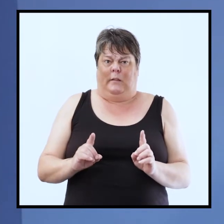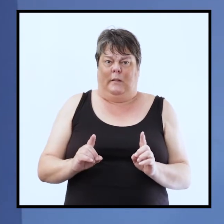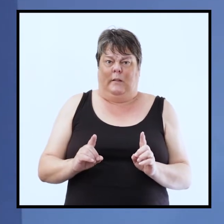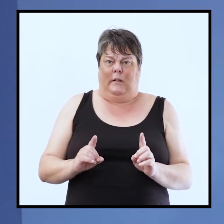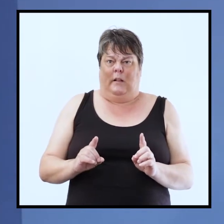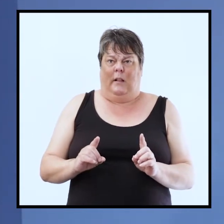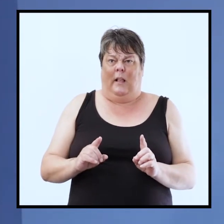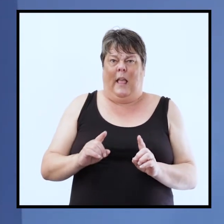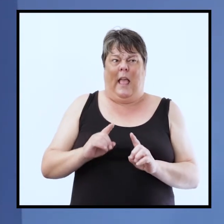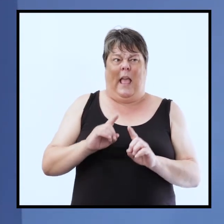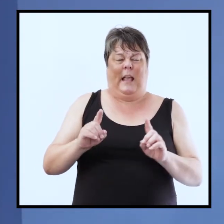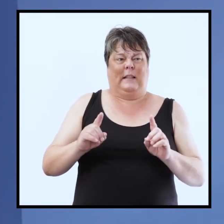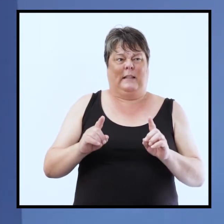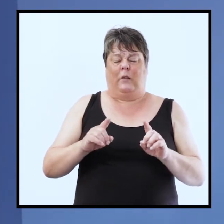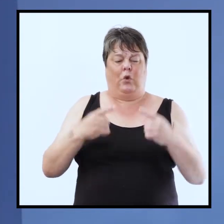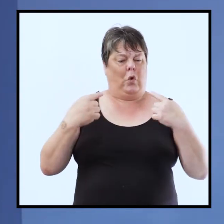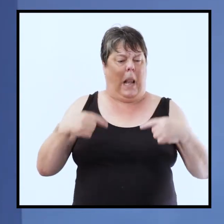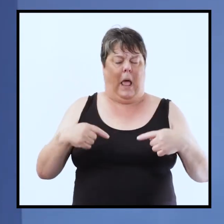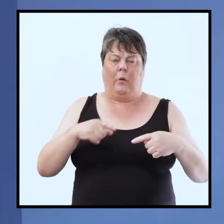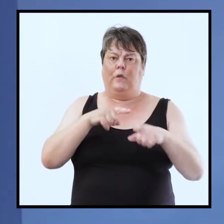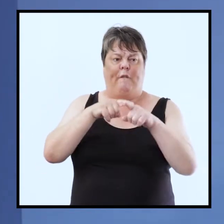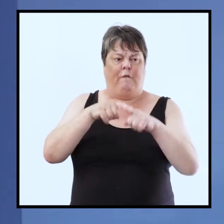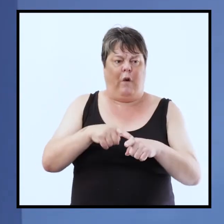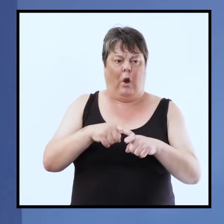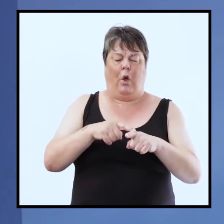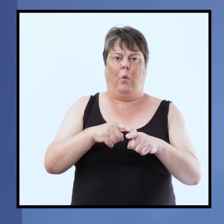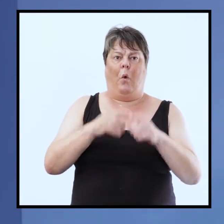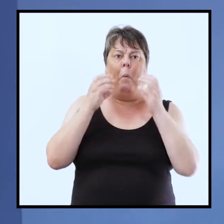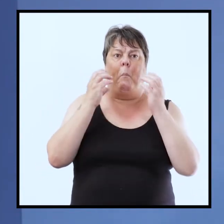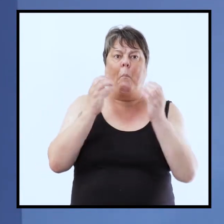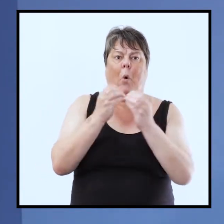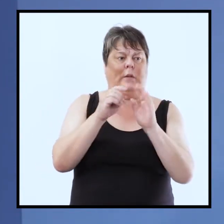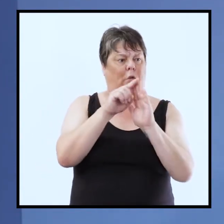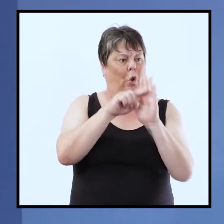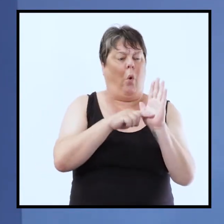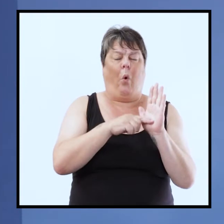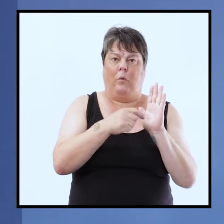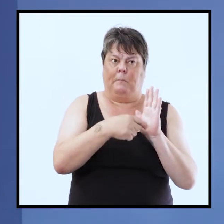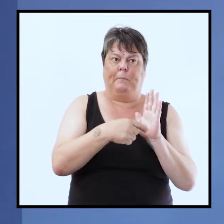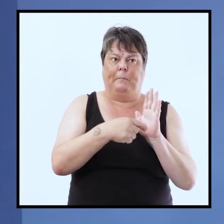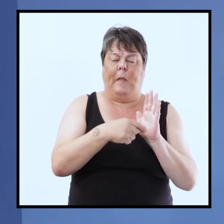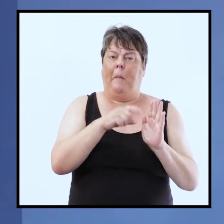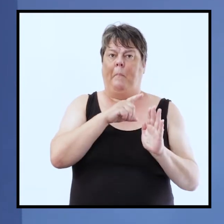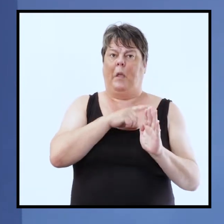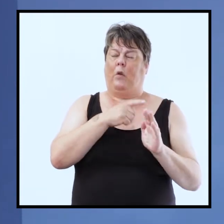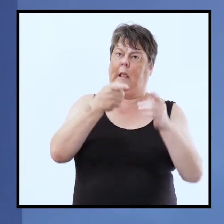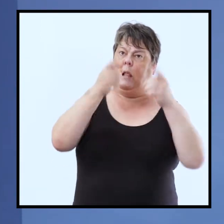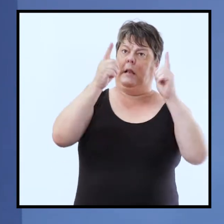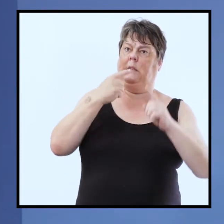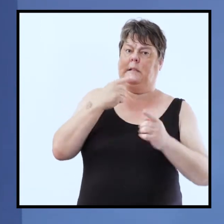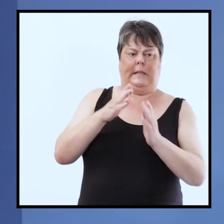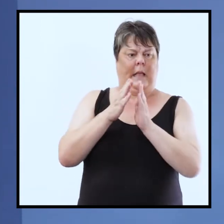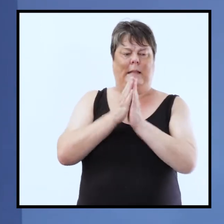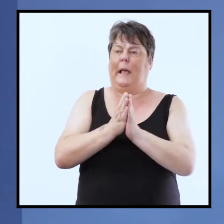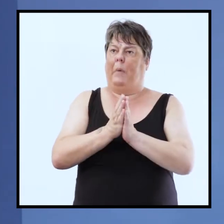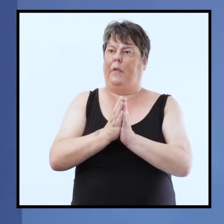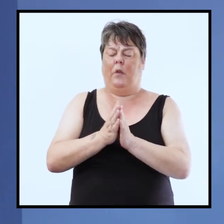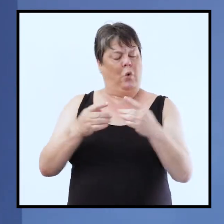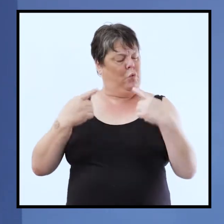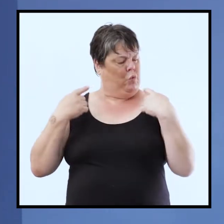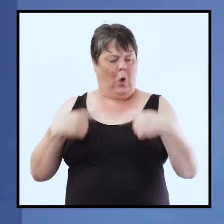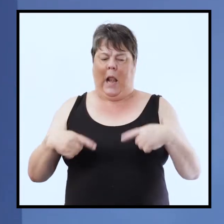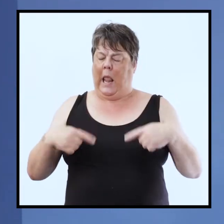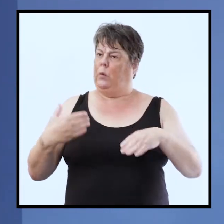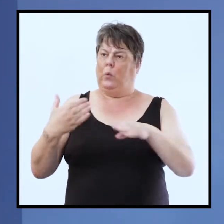become unlawful literally in his eyes because the way he sees it the sabbath has been broken you